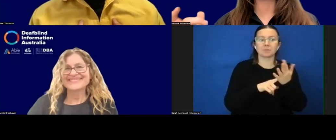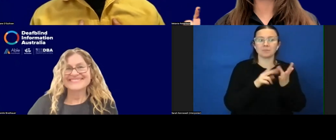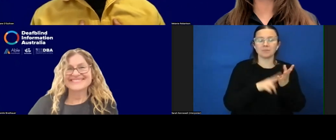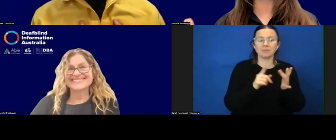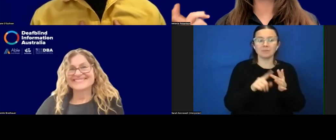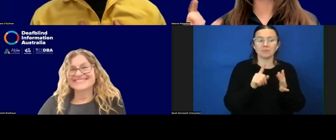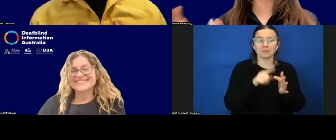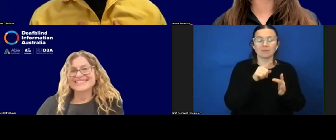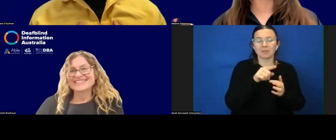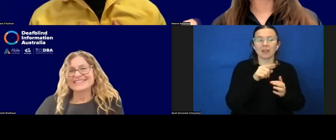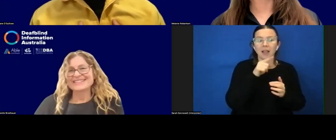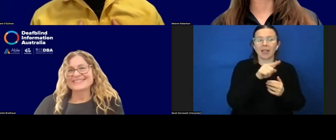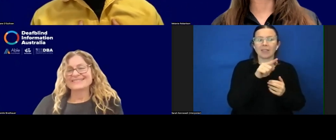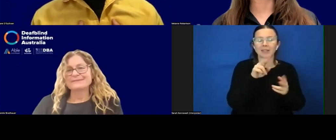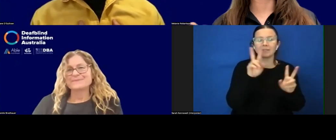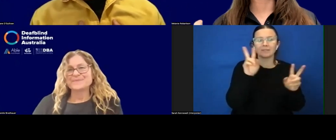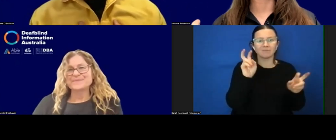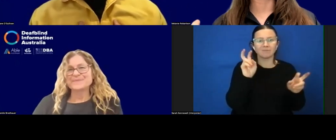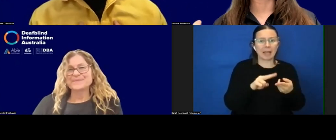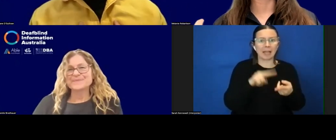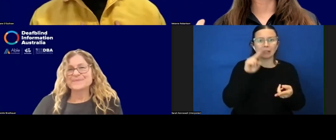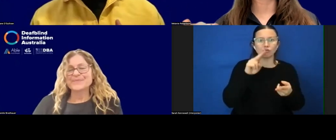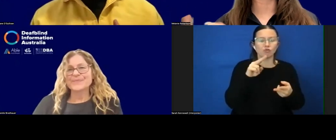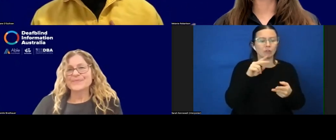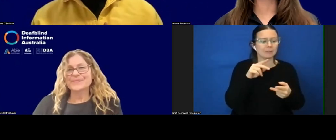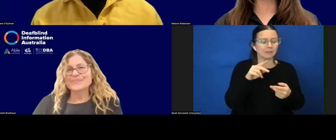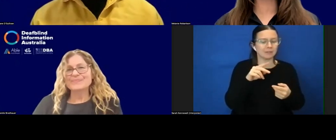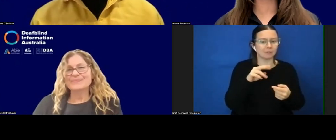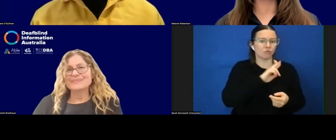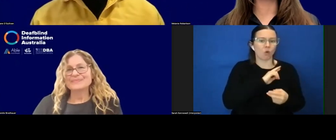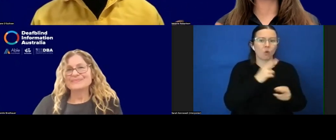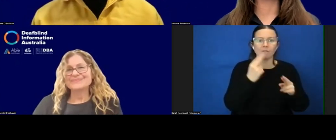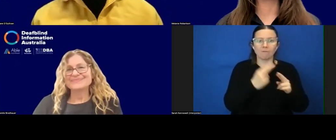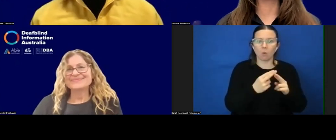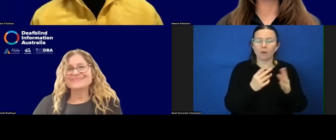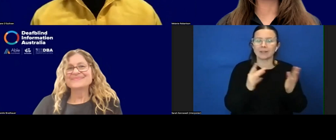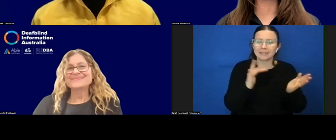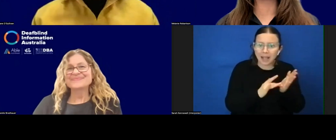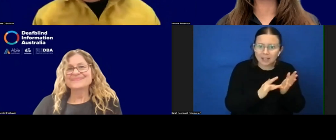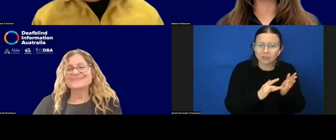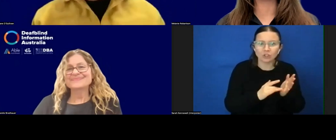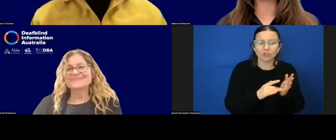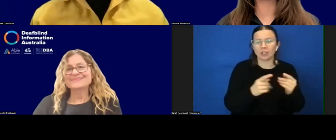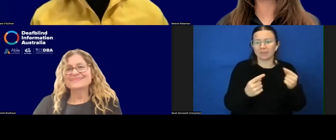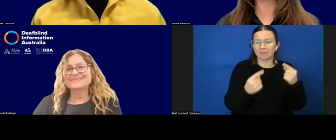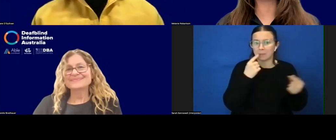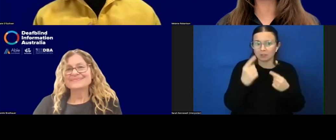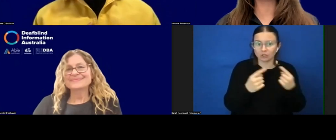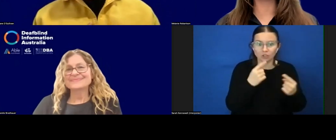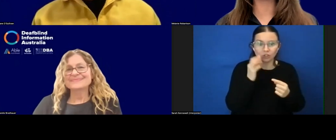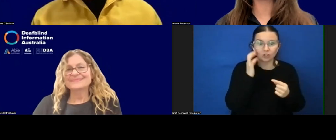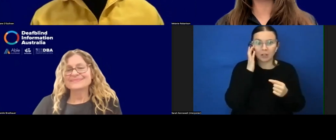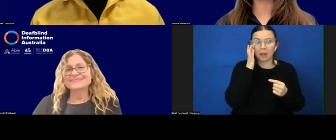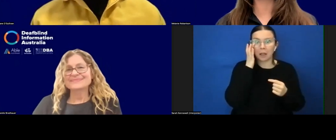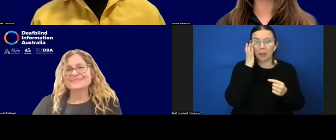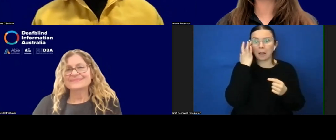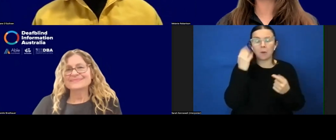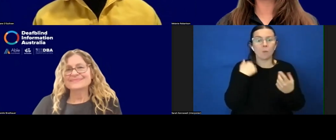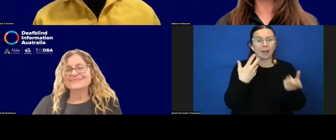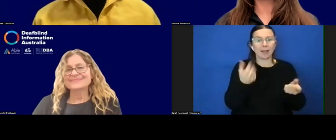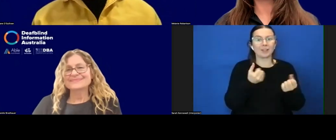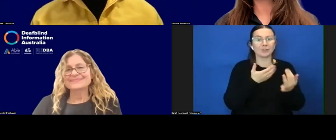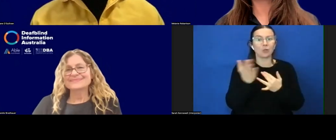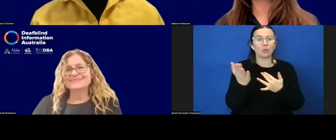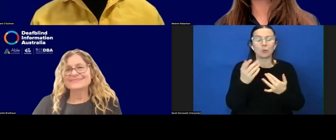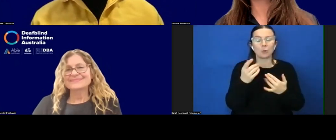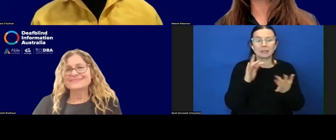that kind of increased role for, um, for touch and information that we get through, through touching. Yeah. Terrific.